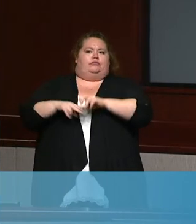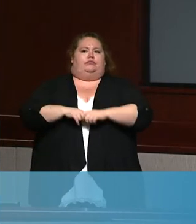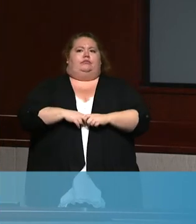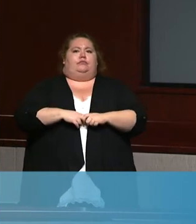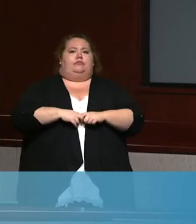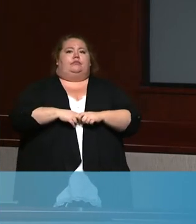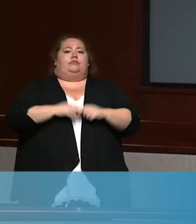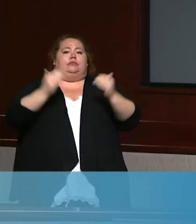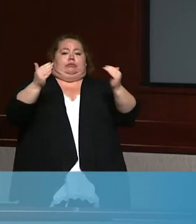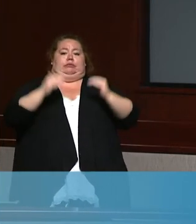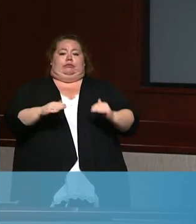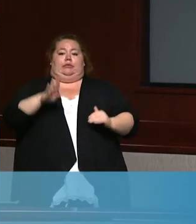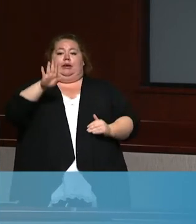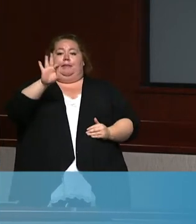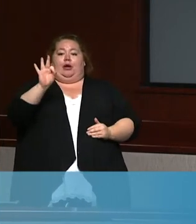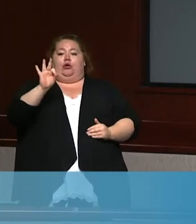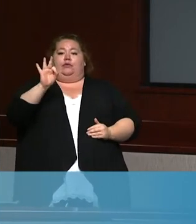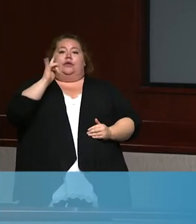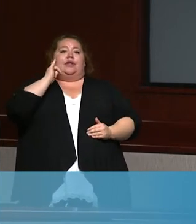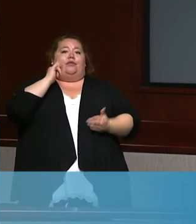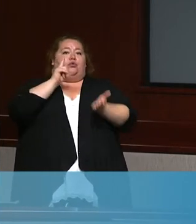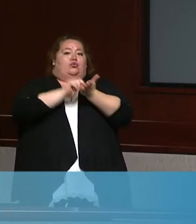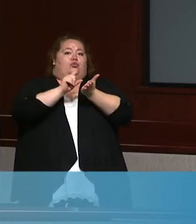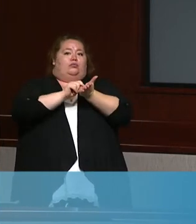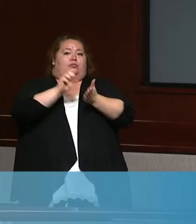Bakersfield Californians, Sam, are you on the line?